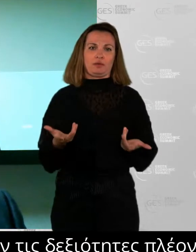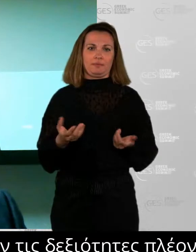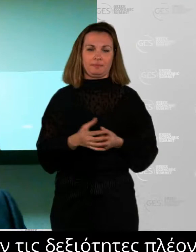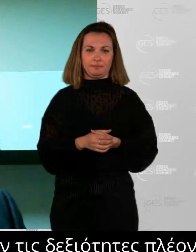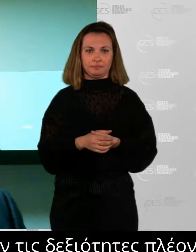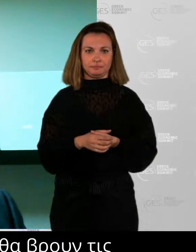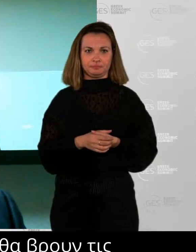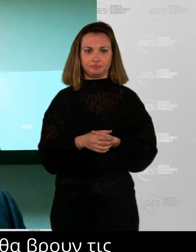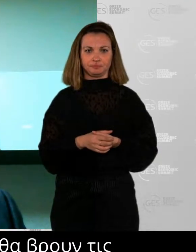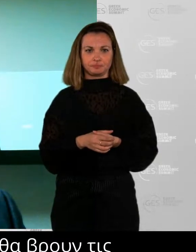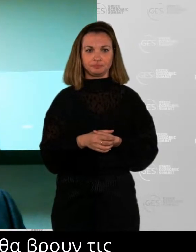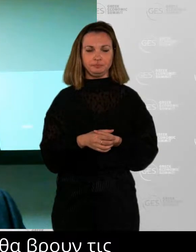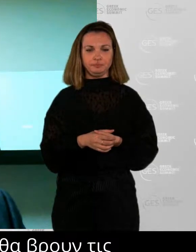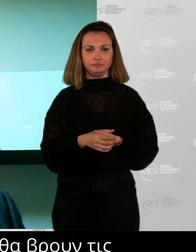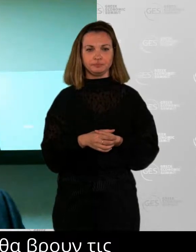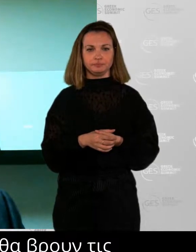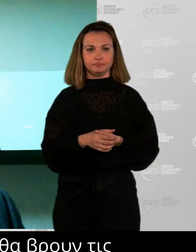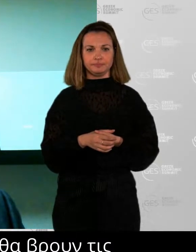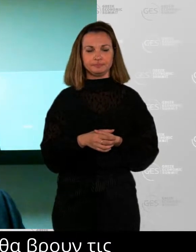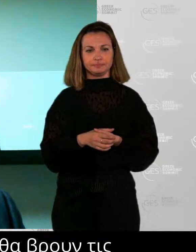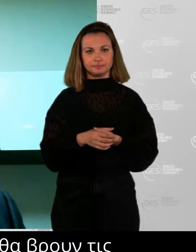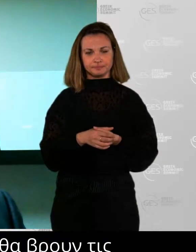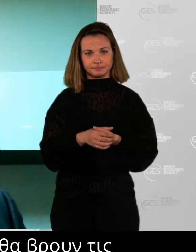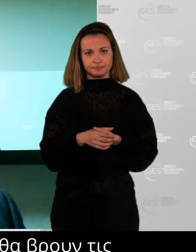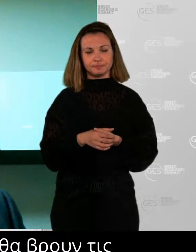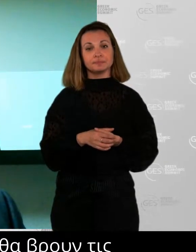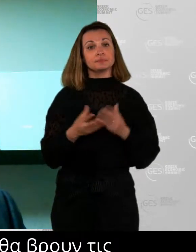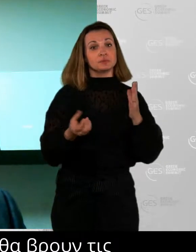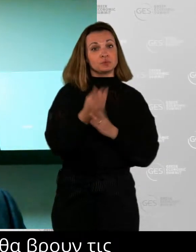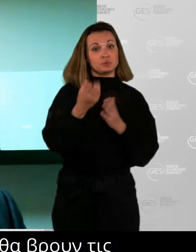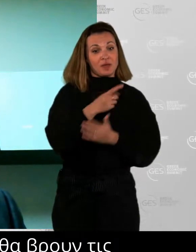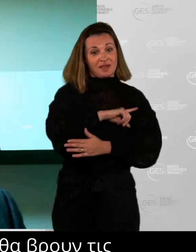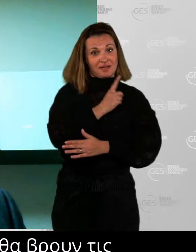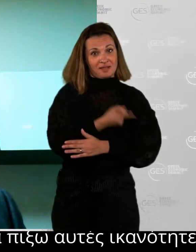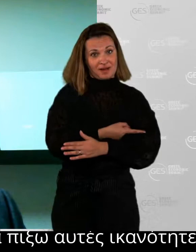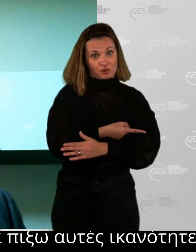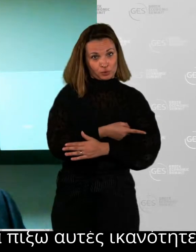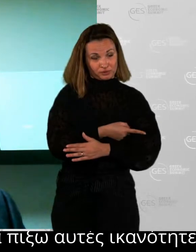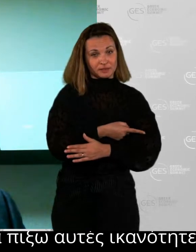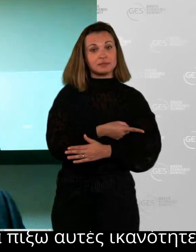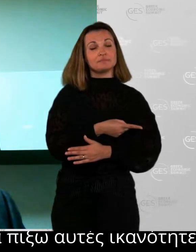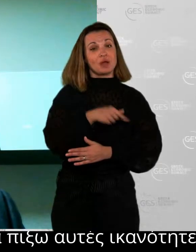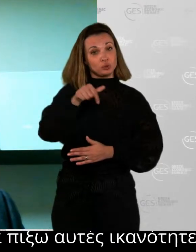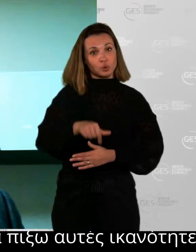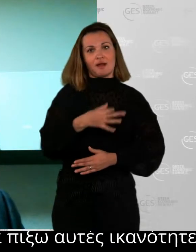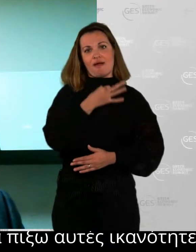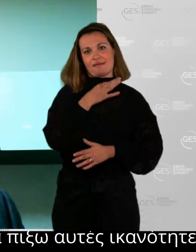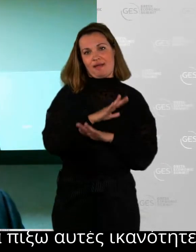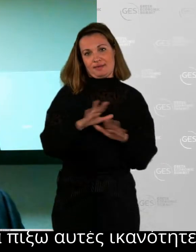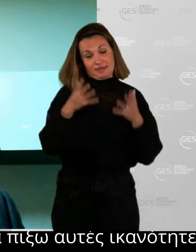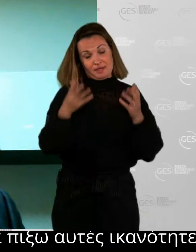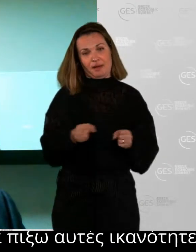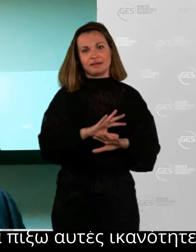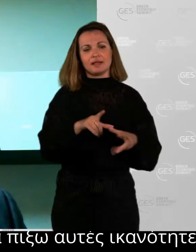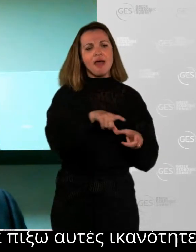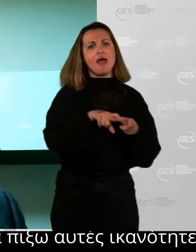enduring human capabilities which organizations will start to focus on and will become part and parcel of what every worker brings to the table. A